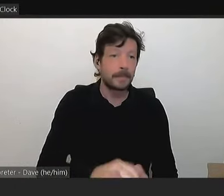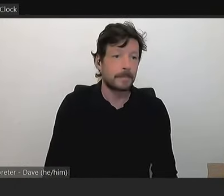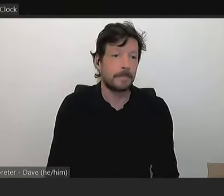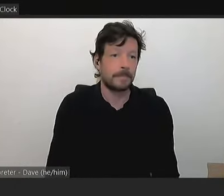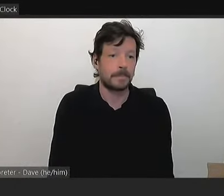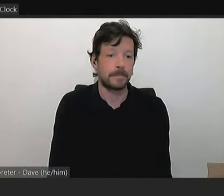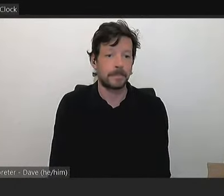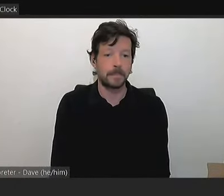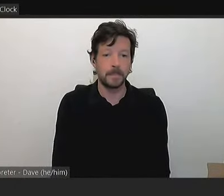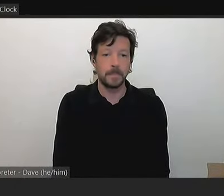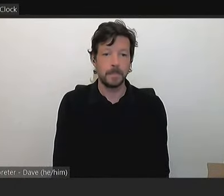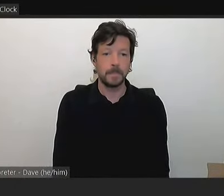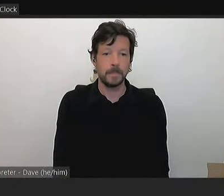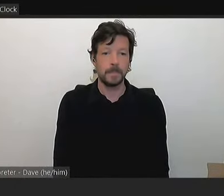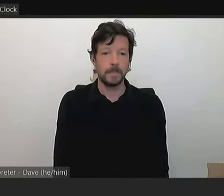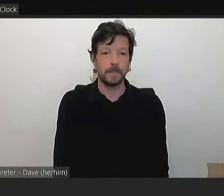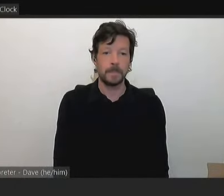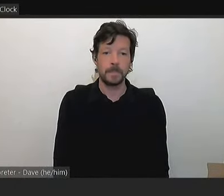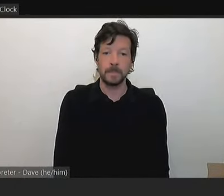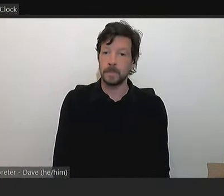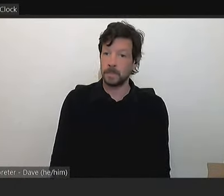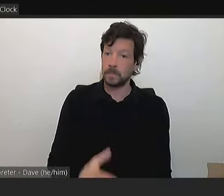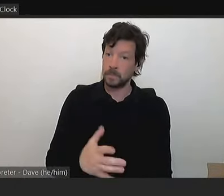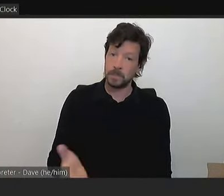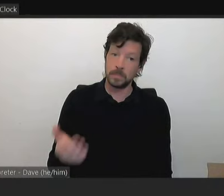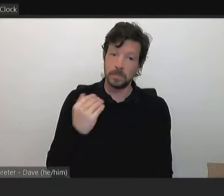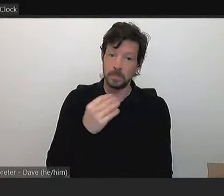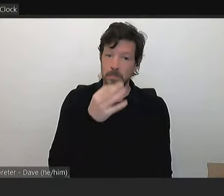Chris, would you like to come up and ask your question?